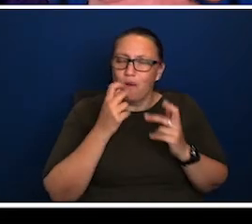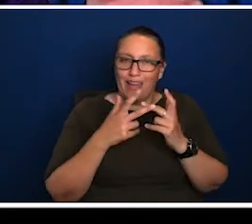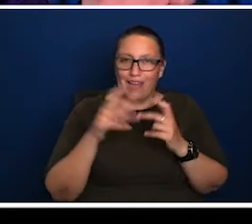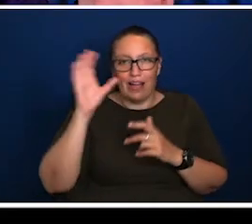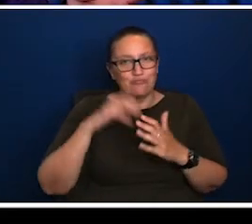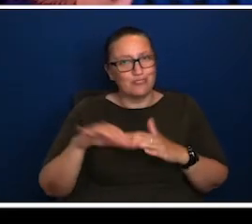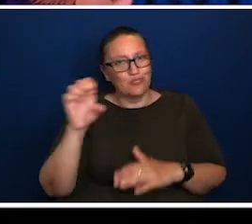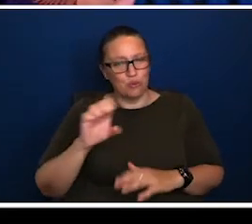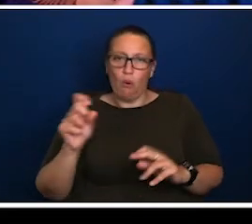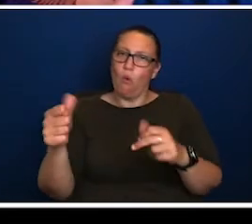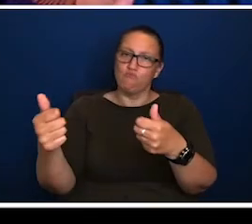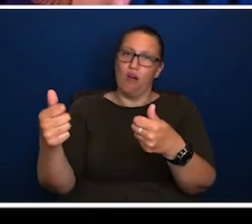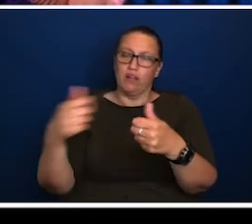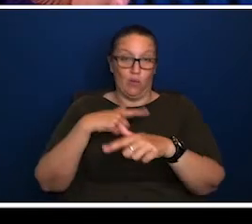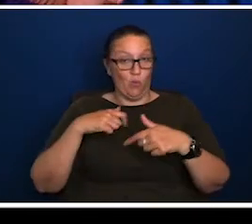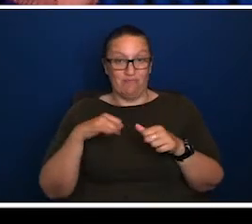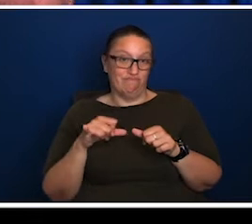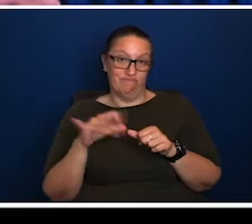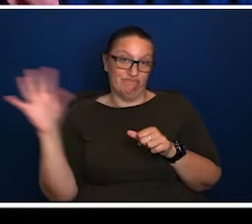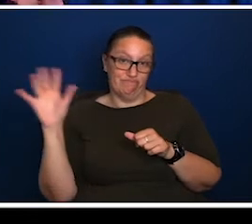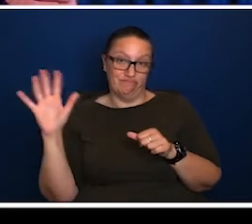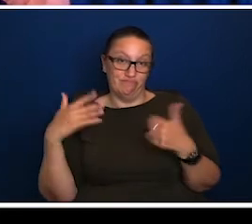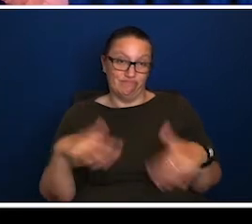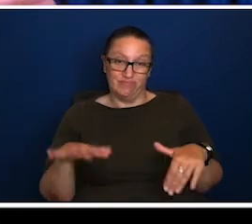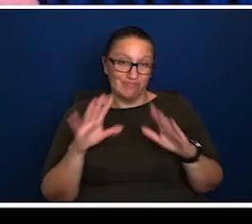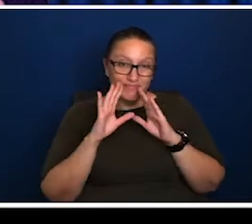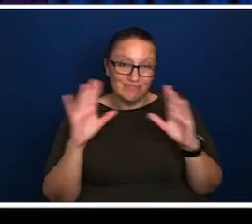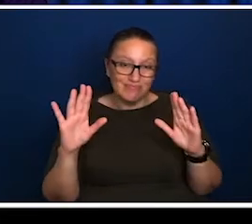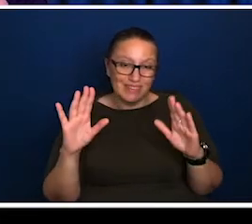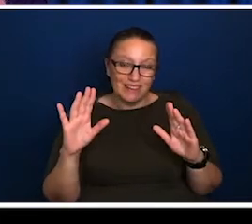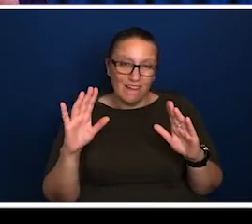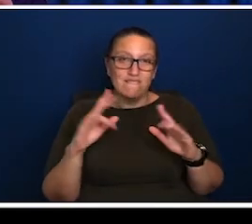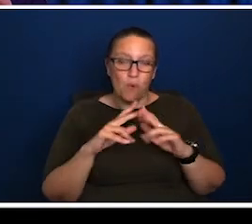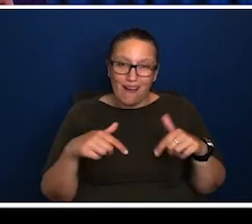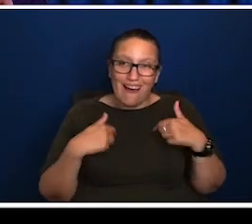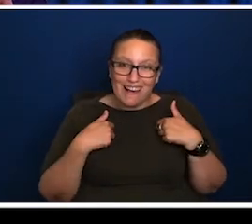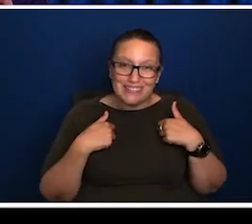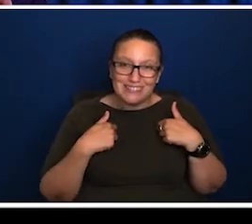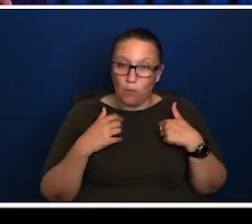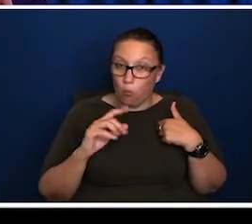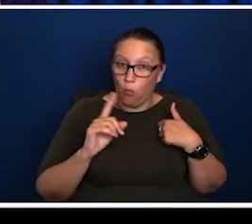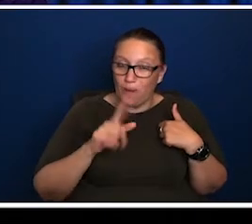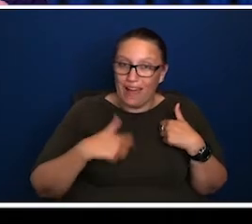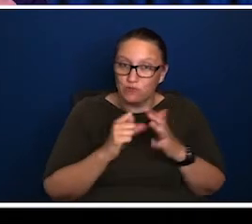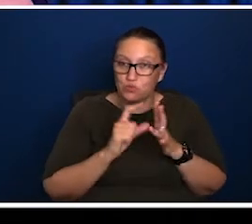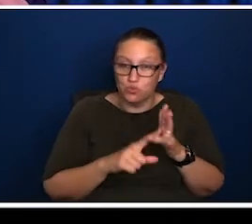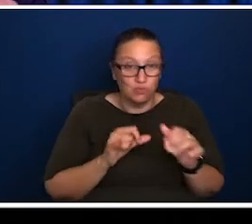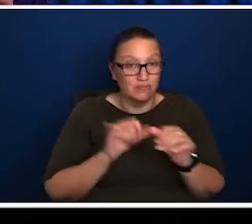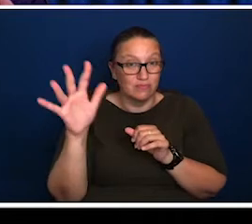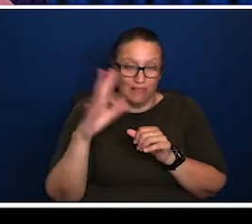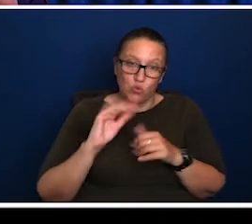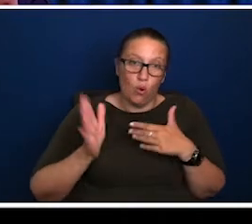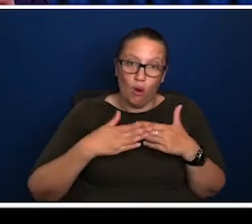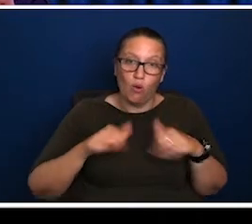briefly, and a couple of other countries in Europe, uh, have done okay. We've done exceptionally well. Really well. Uh, but the price of doing